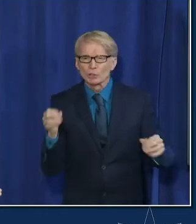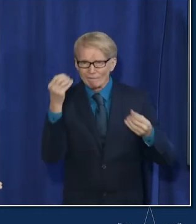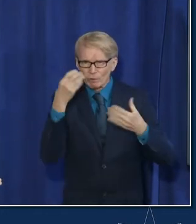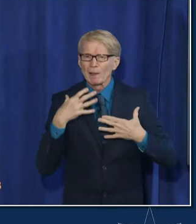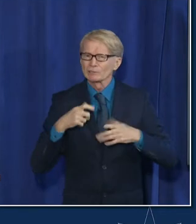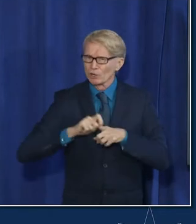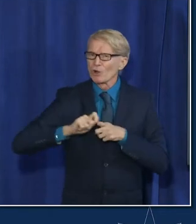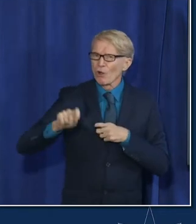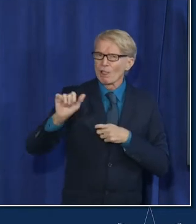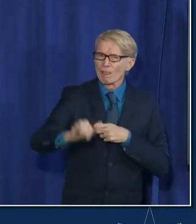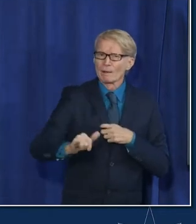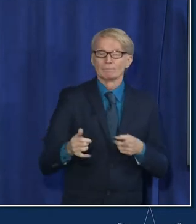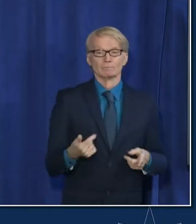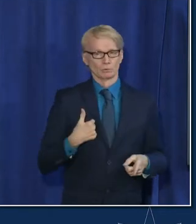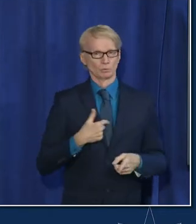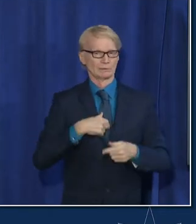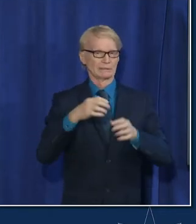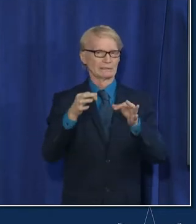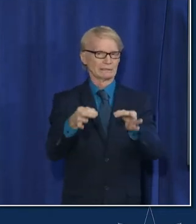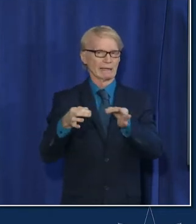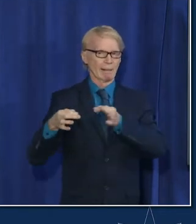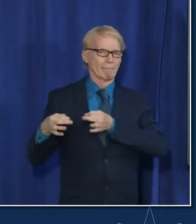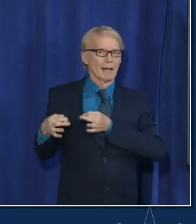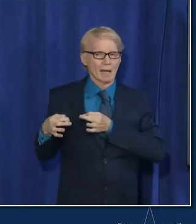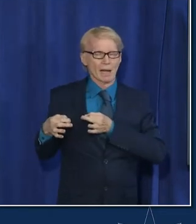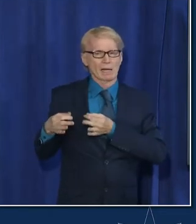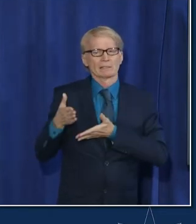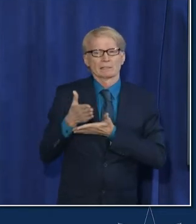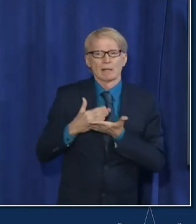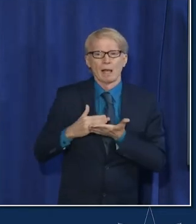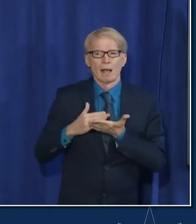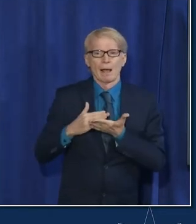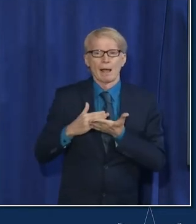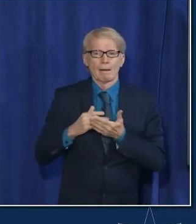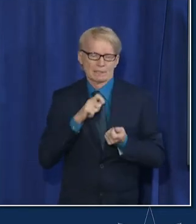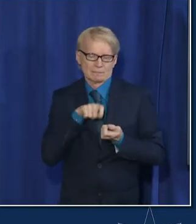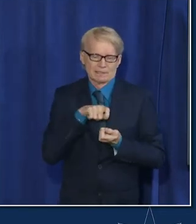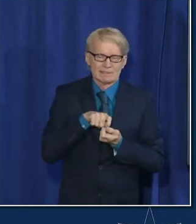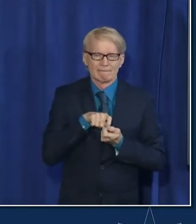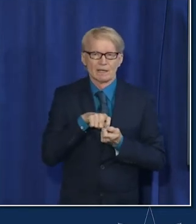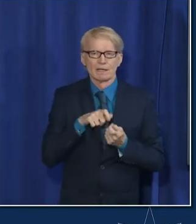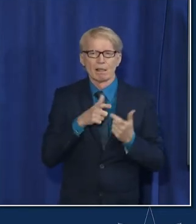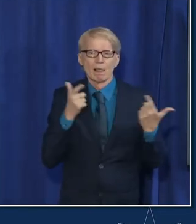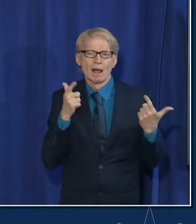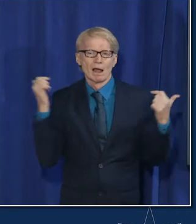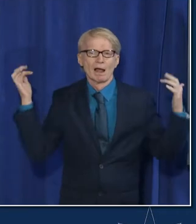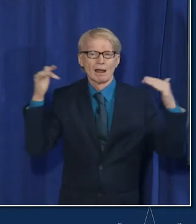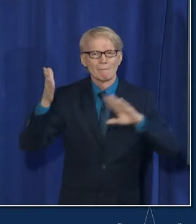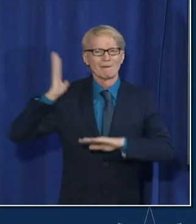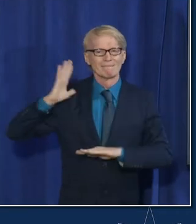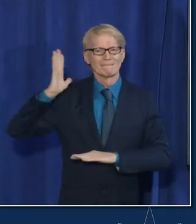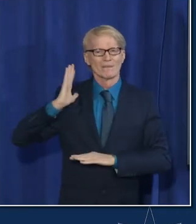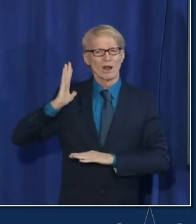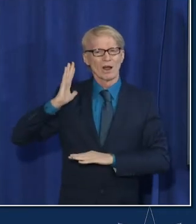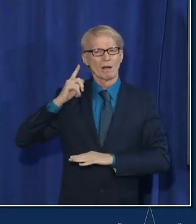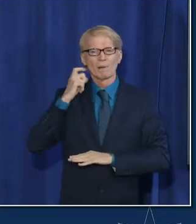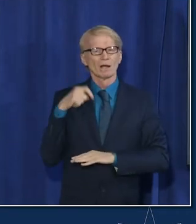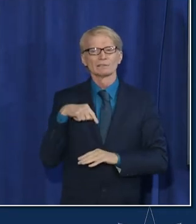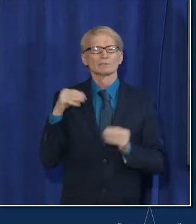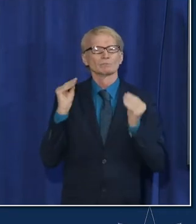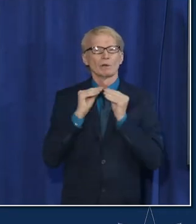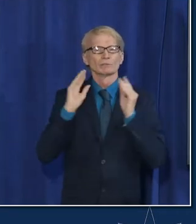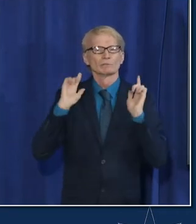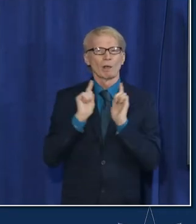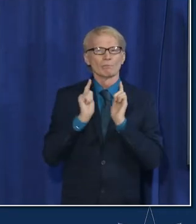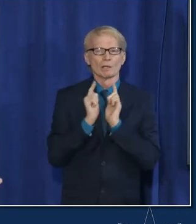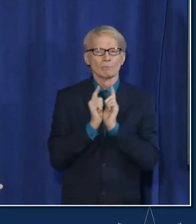in the process of scaling back some of the community specific events that tend to have relatively smaller numbers